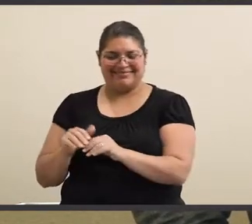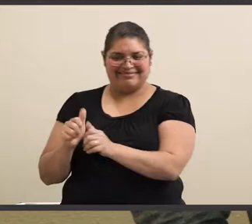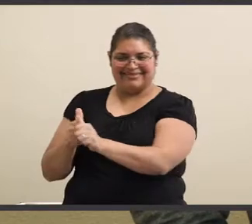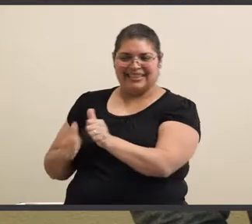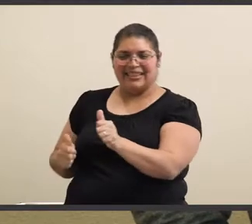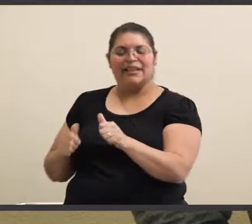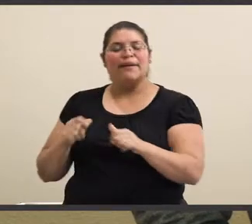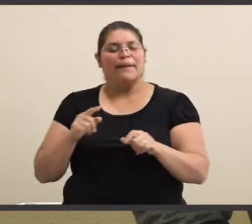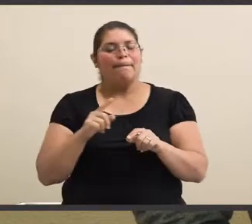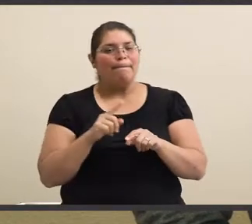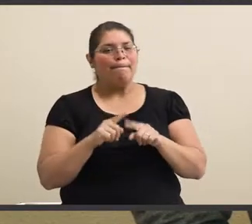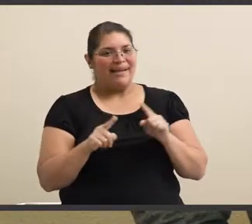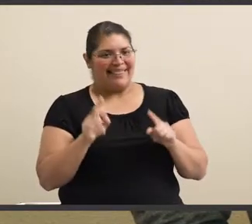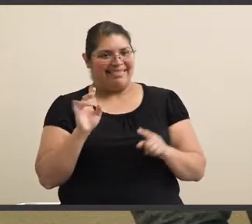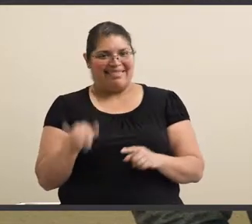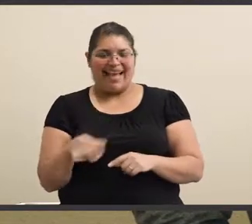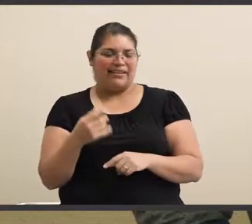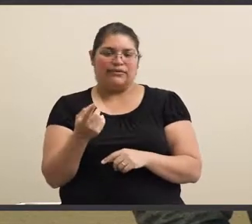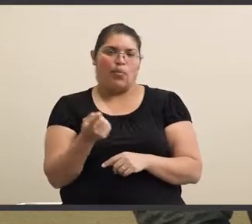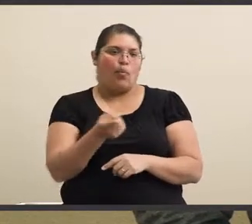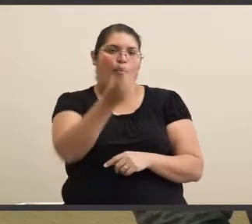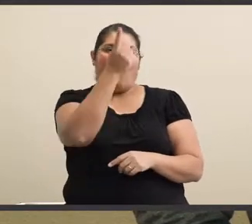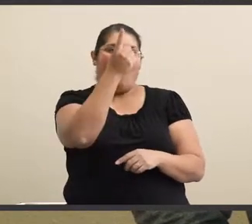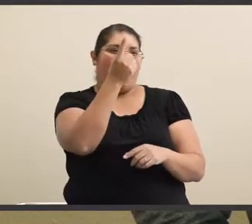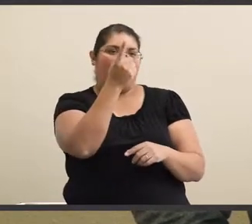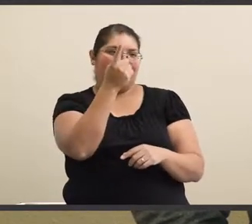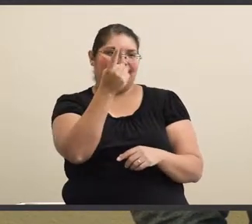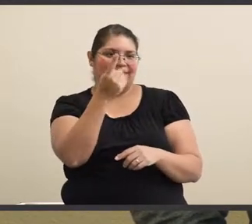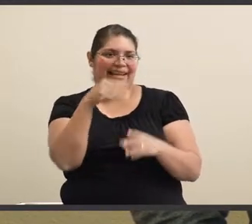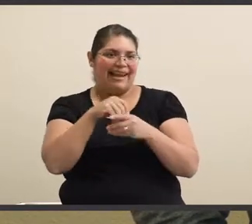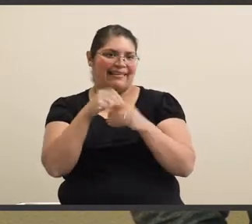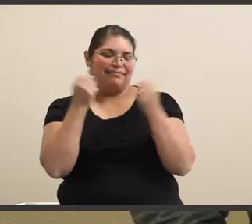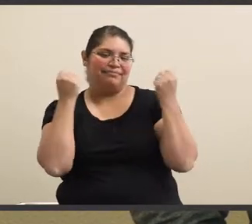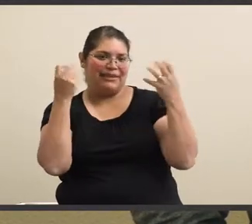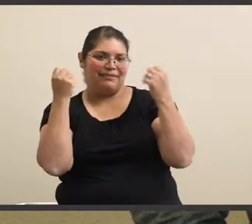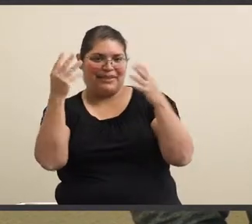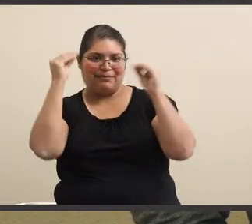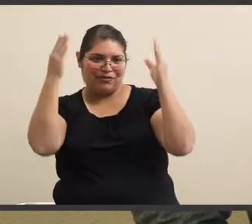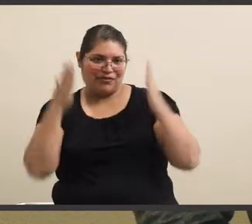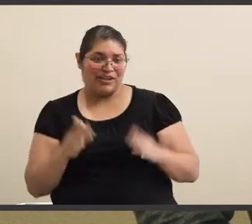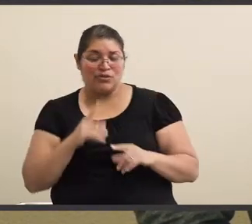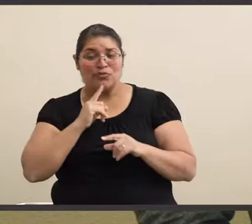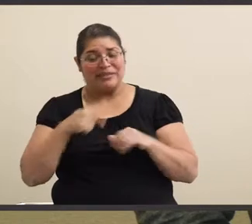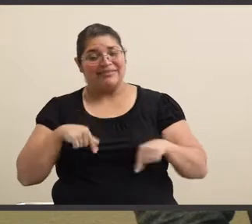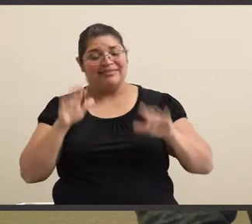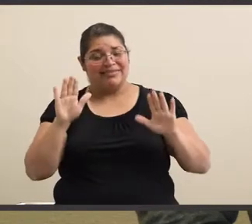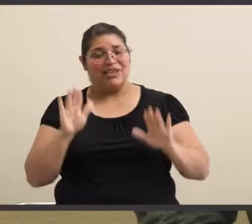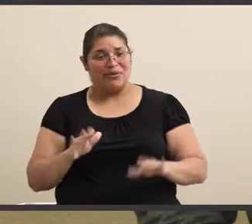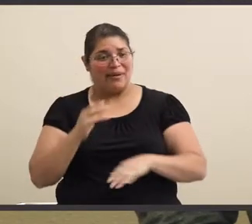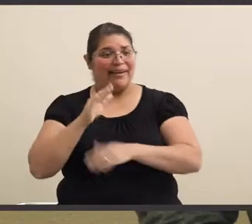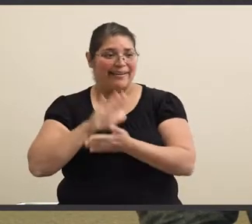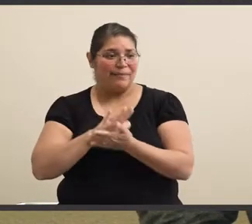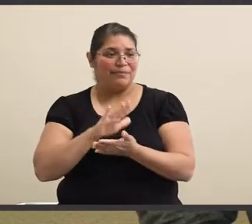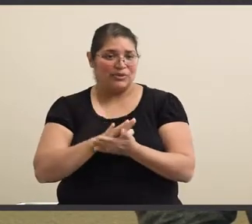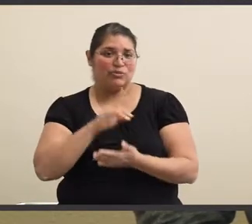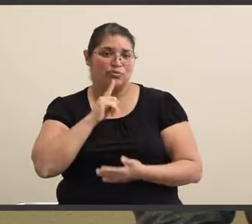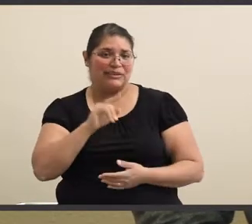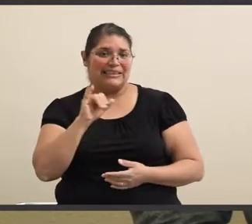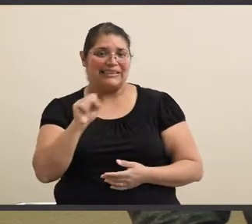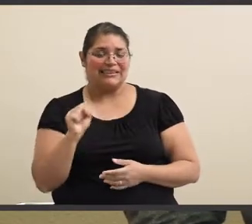But it's that one in a hundred professors. So this is a great campus. It really is.